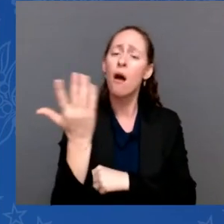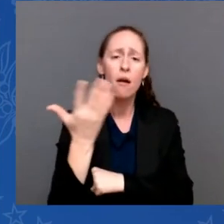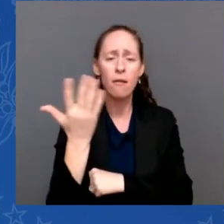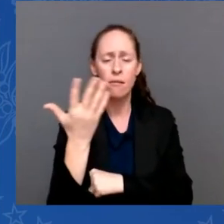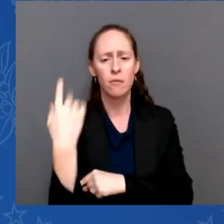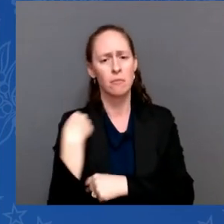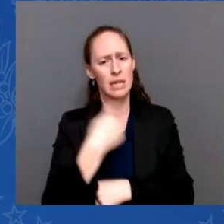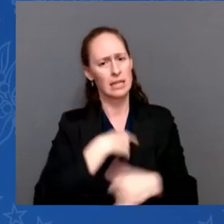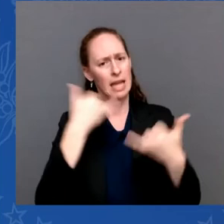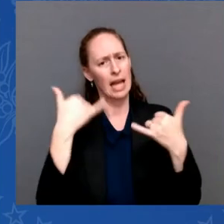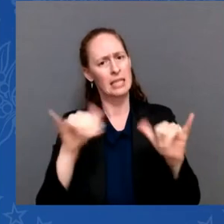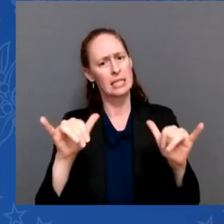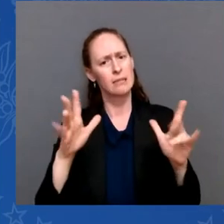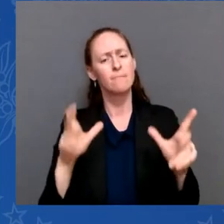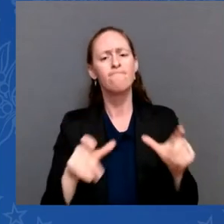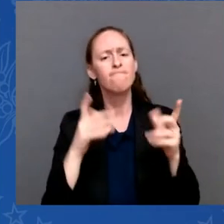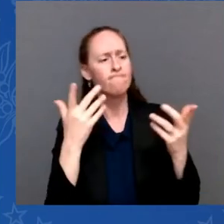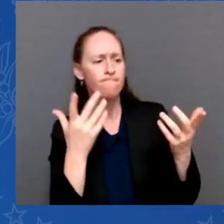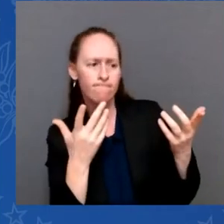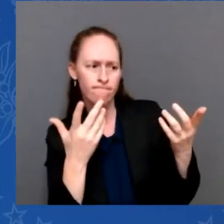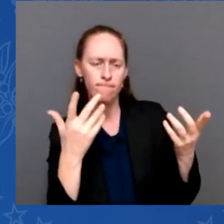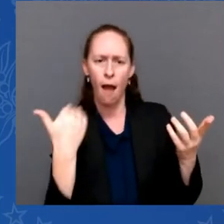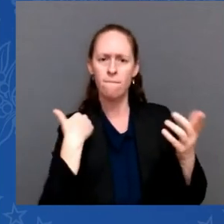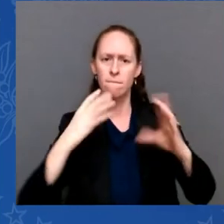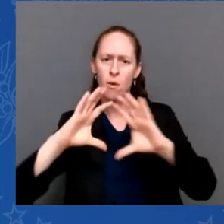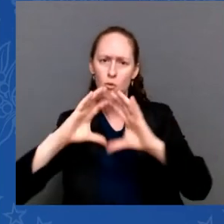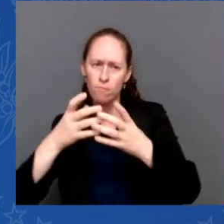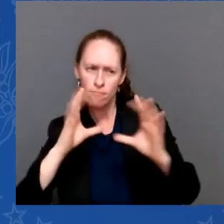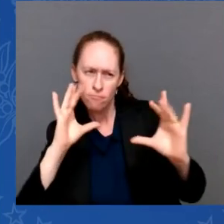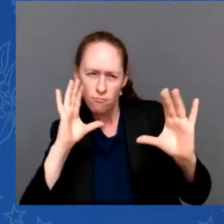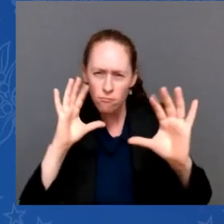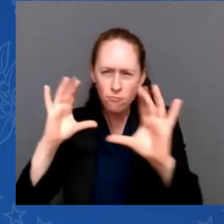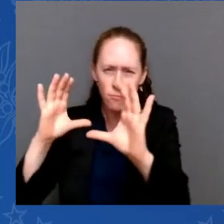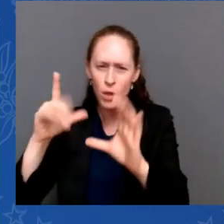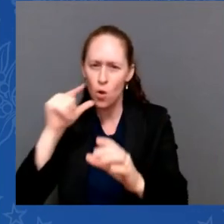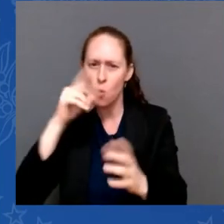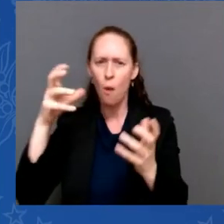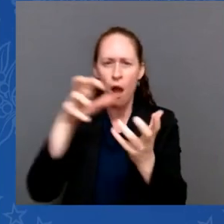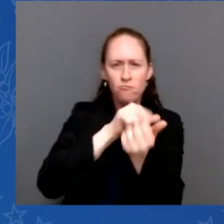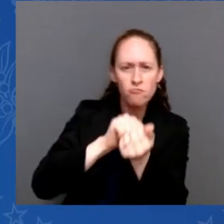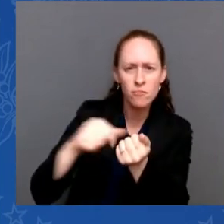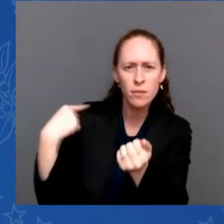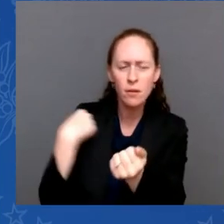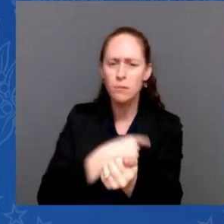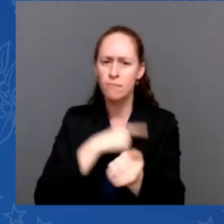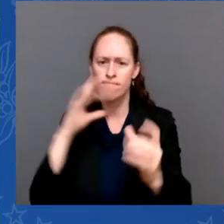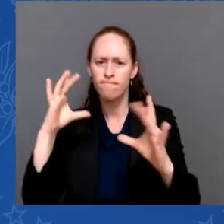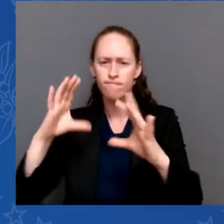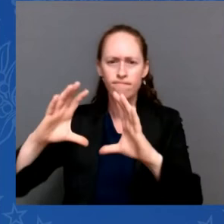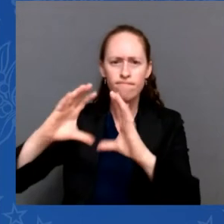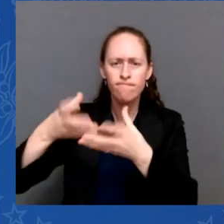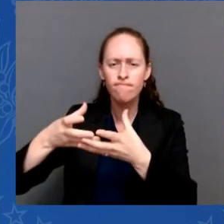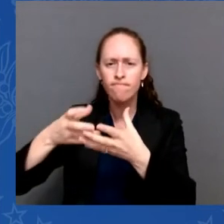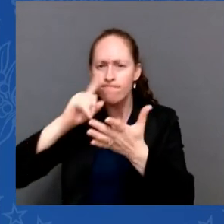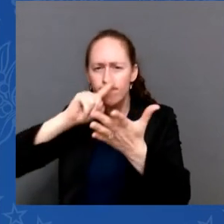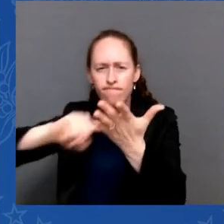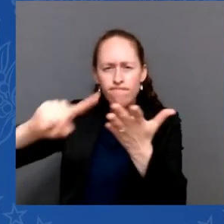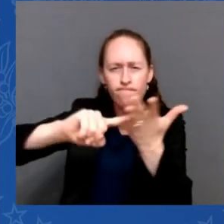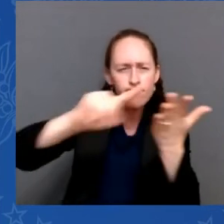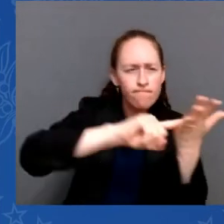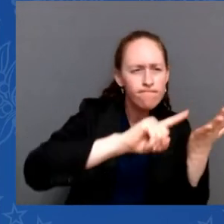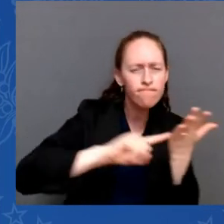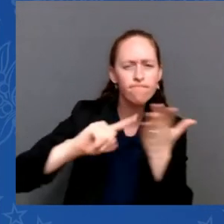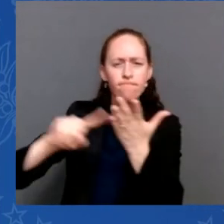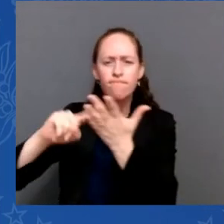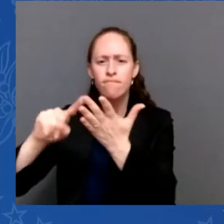in Afghanistan and beyond. We've done just that. In February, our forces conducted a daring mission in